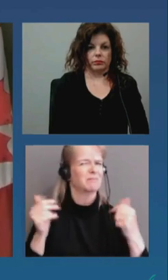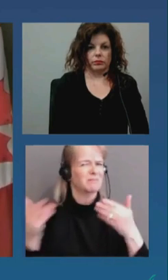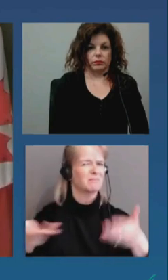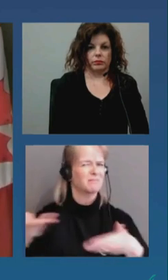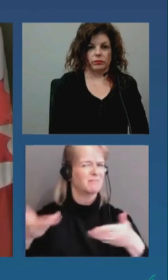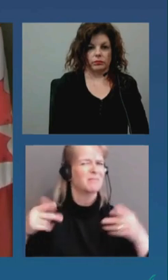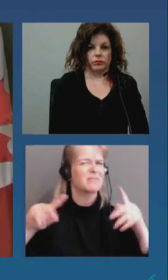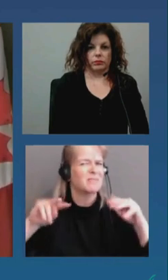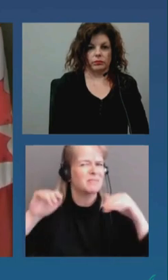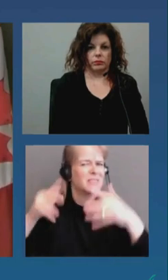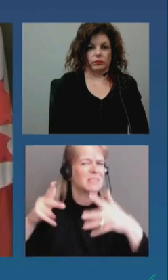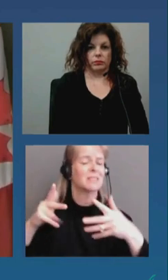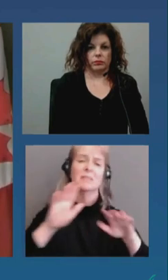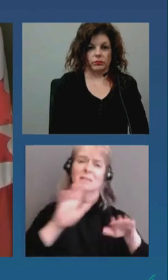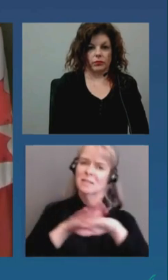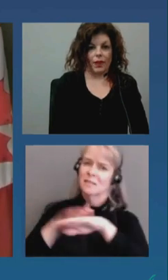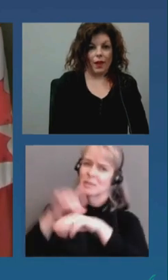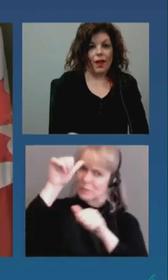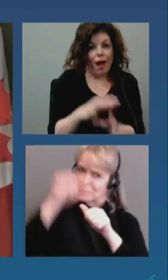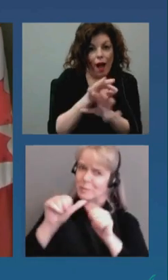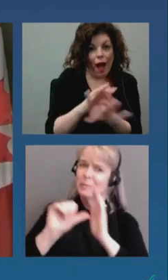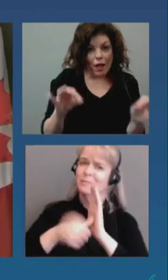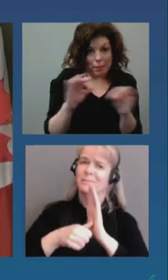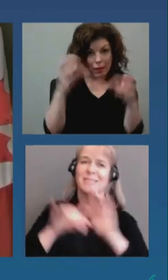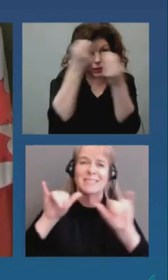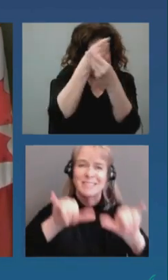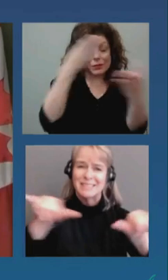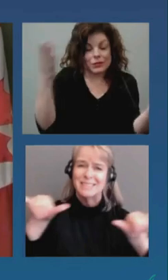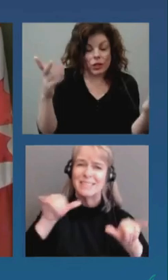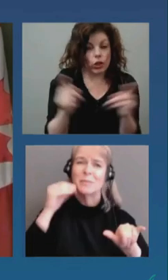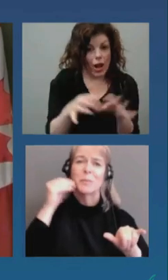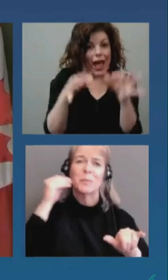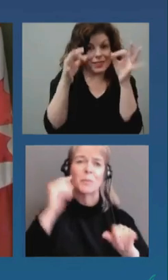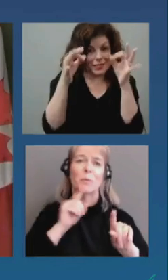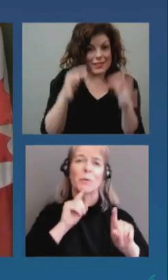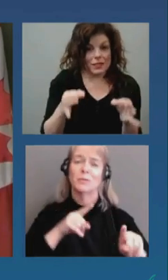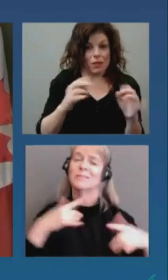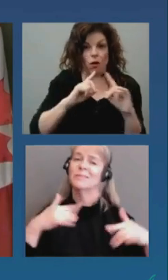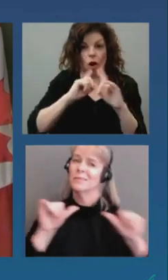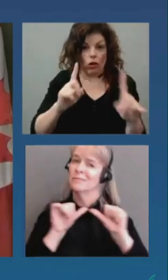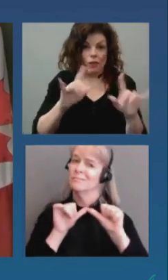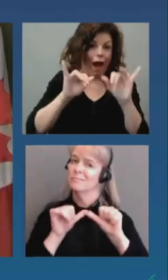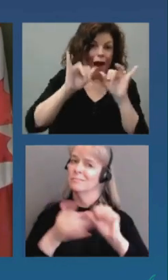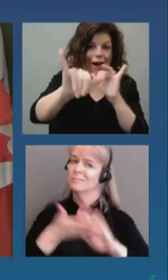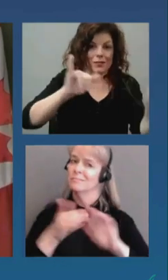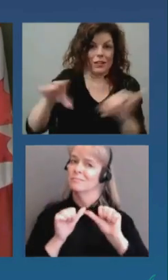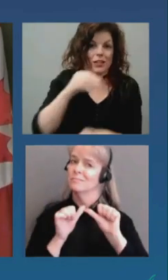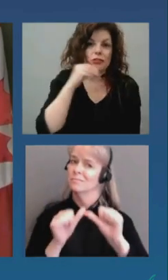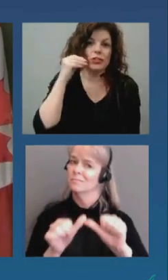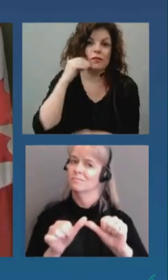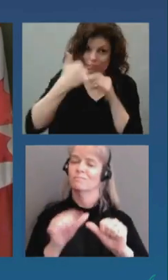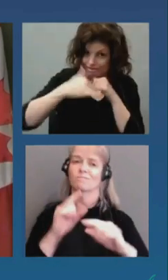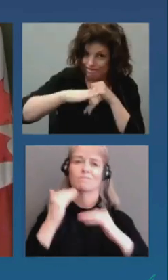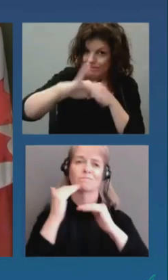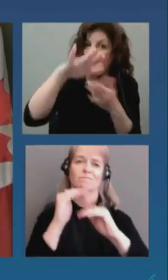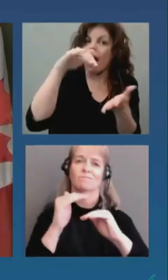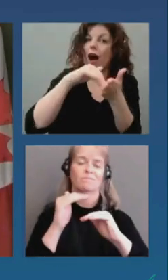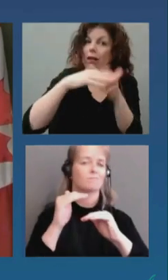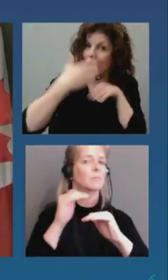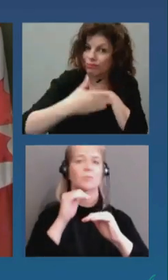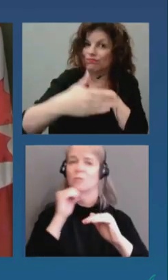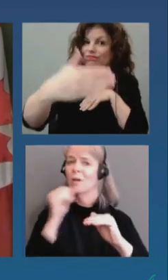we want to remind everyone that a stay at home order is still in effect this